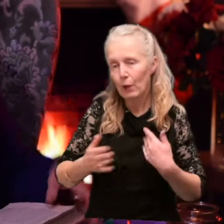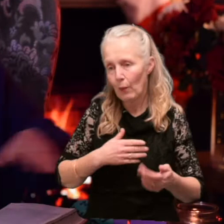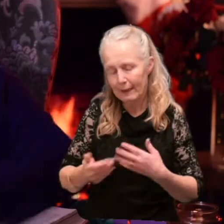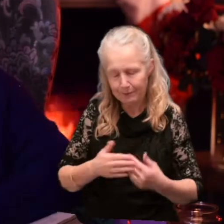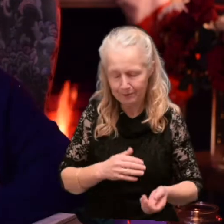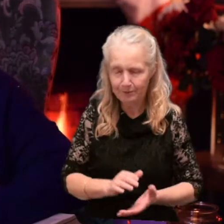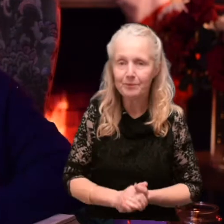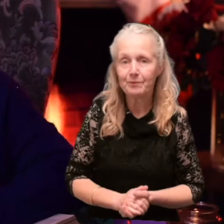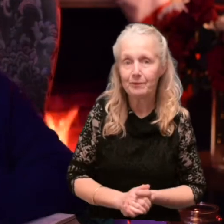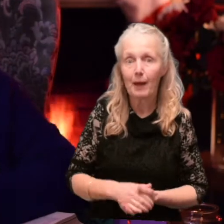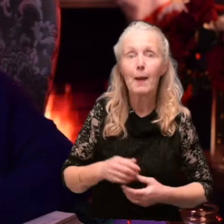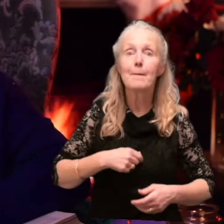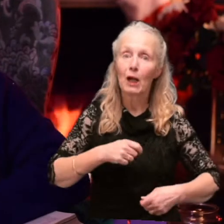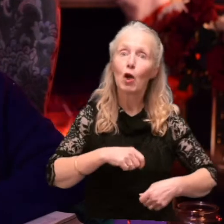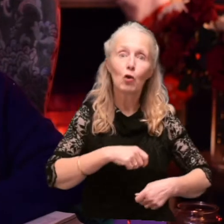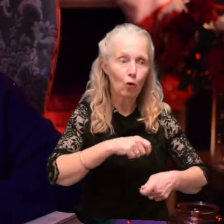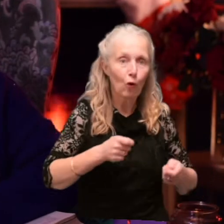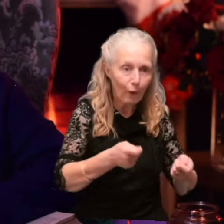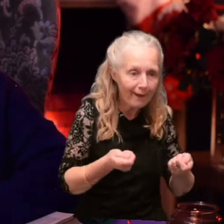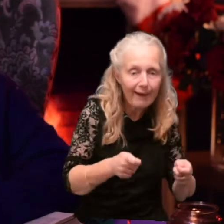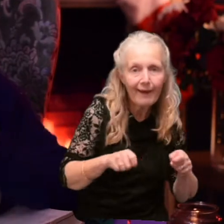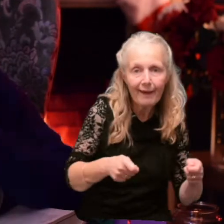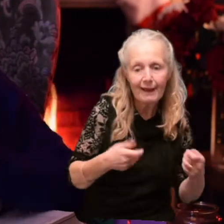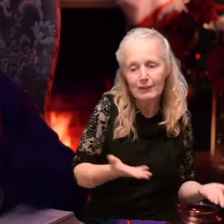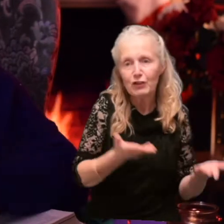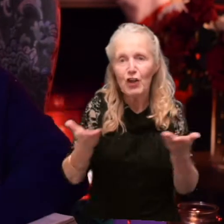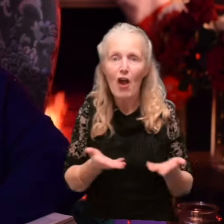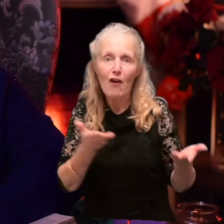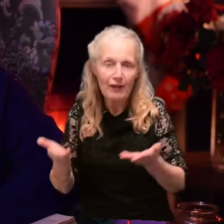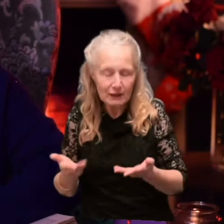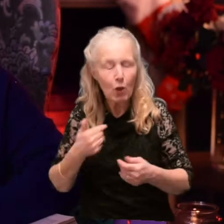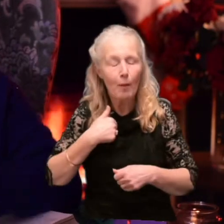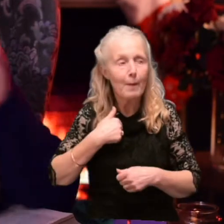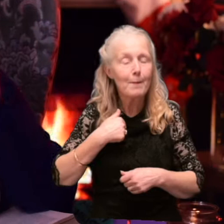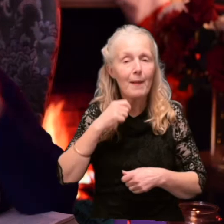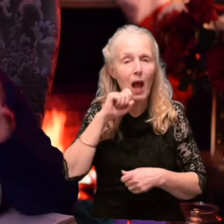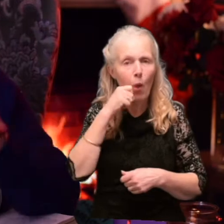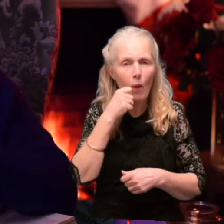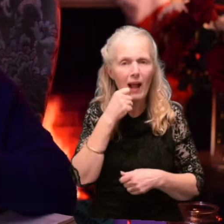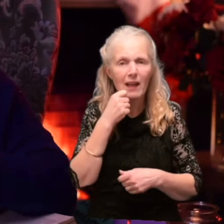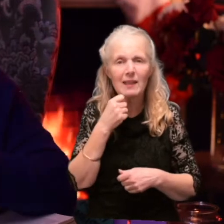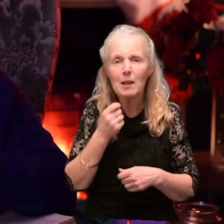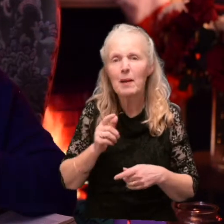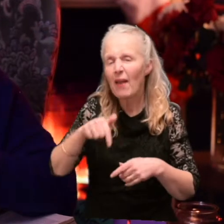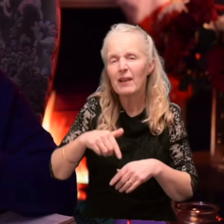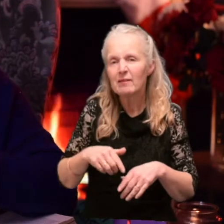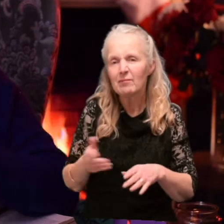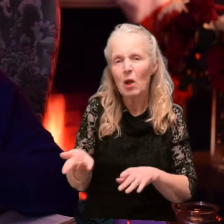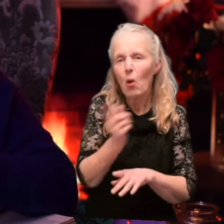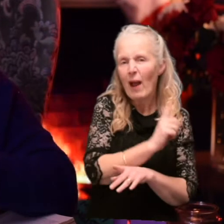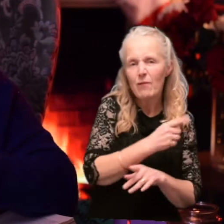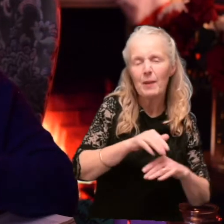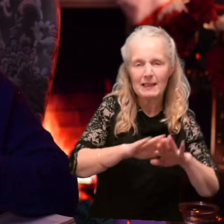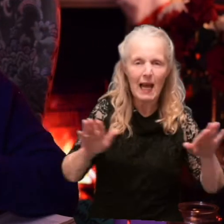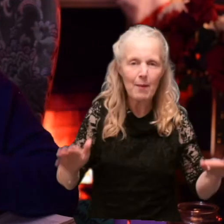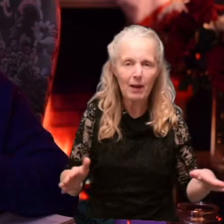Anyway, I'm cooking. I'm serving up. So I'll be at the table less than the others. So all in all, it's